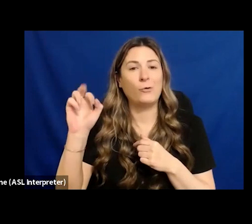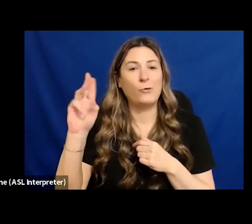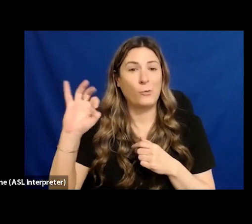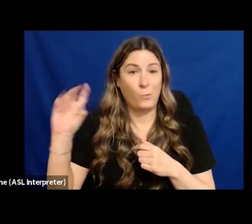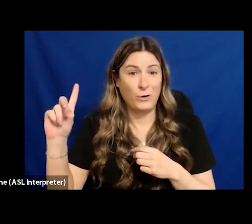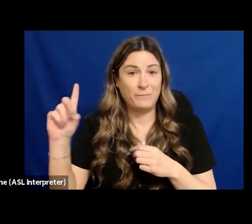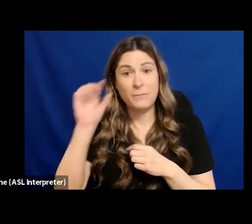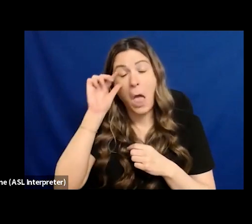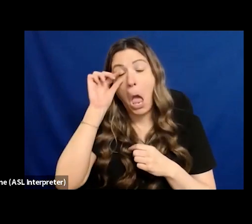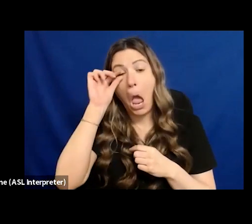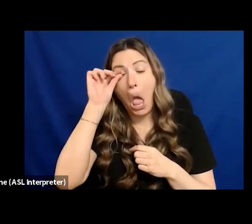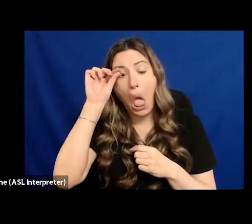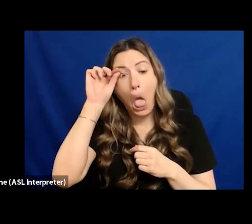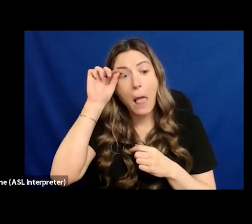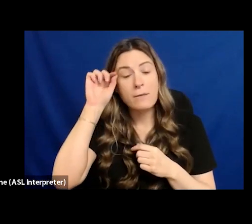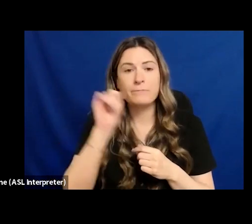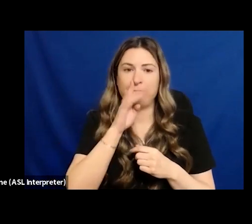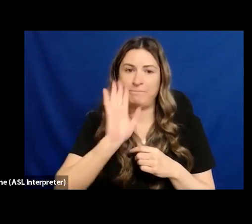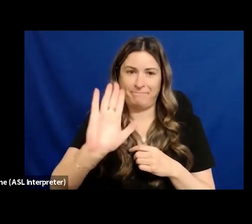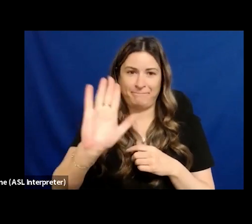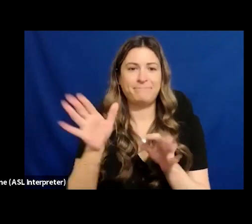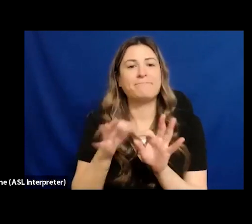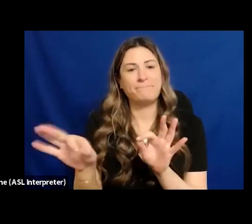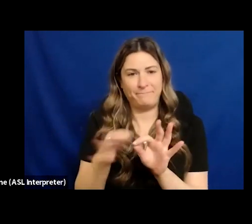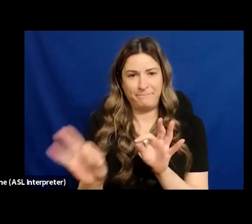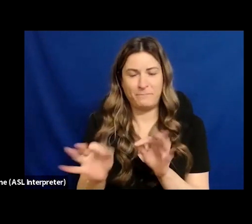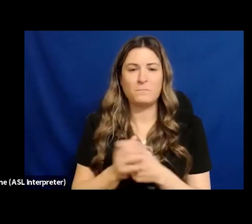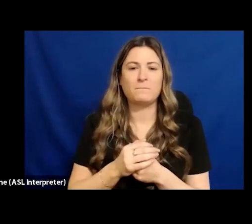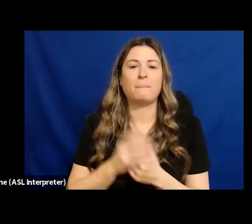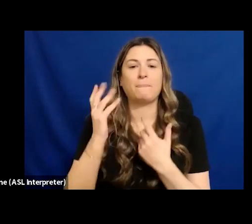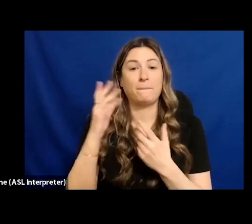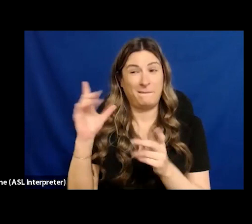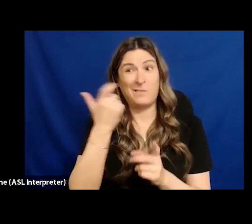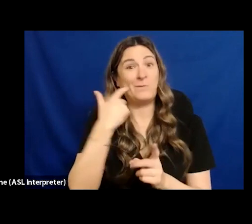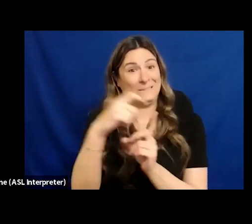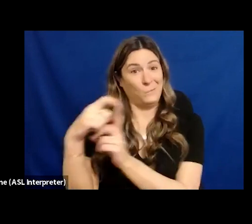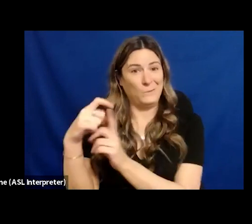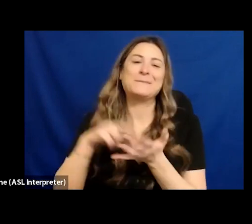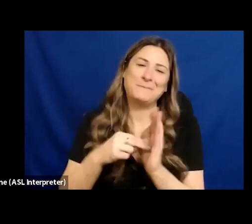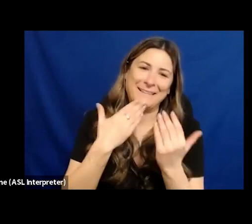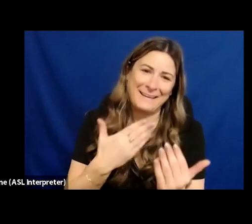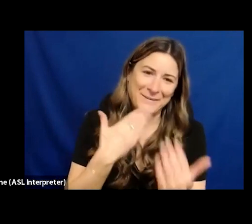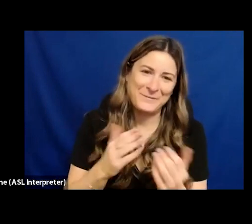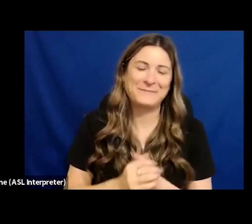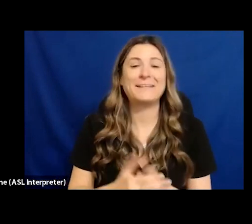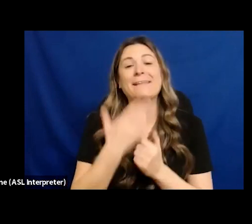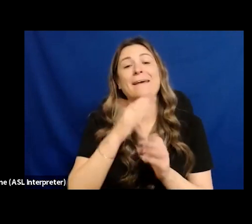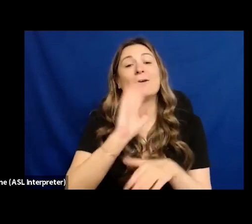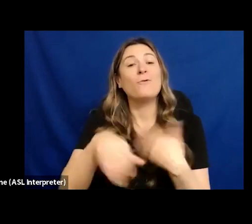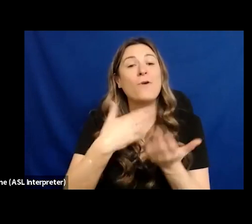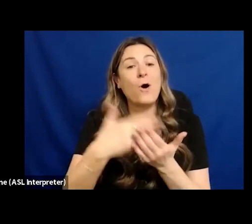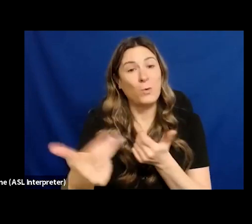Mavis Heylach, that means thank you everyone for joining in this important conversation today.